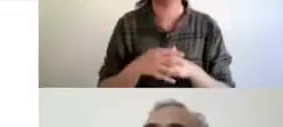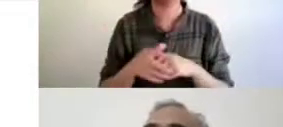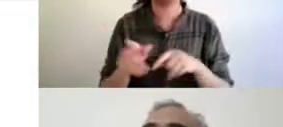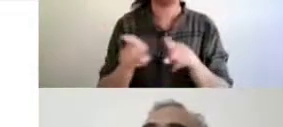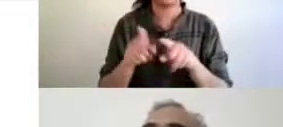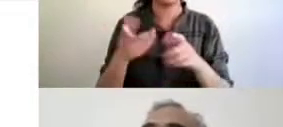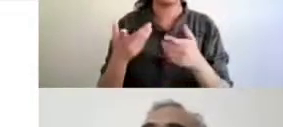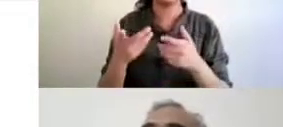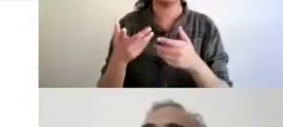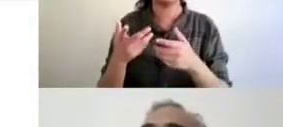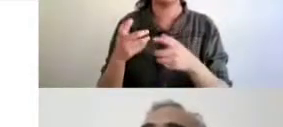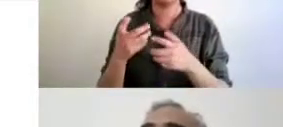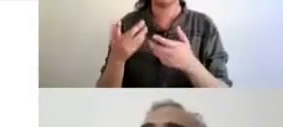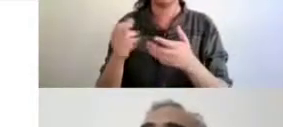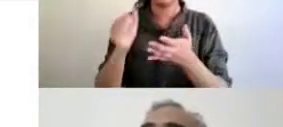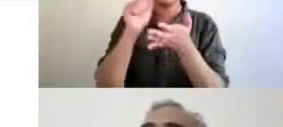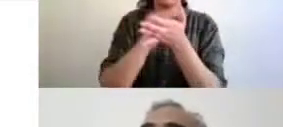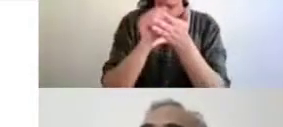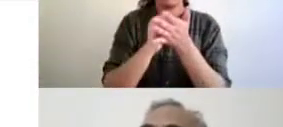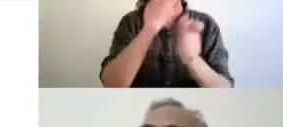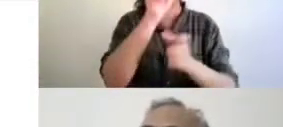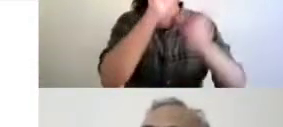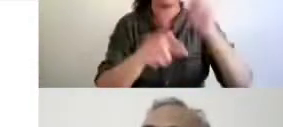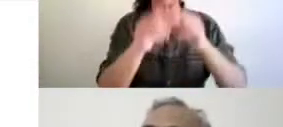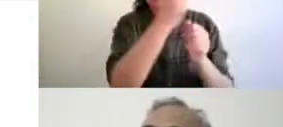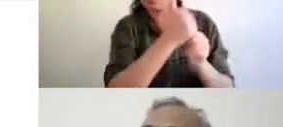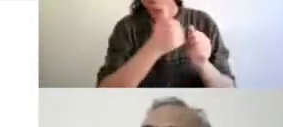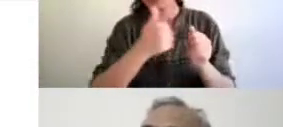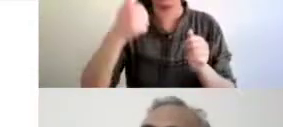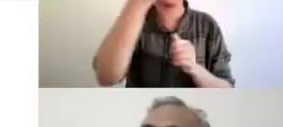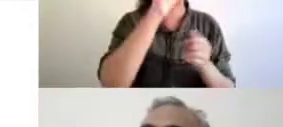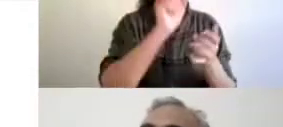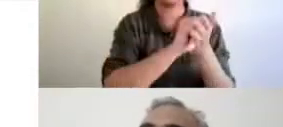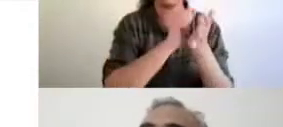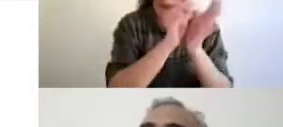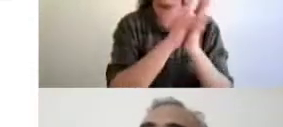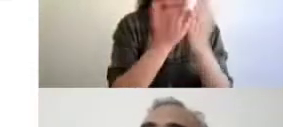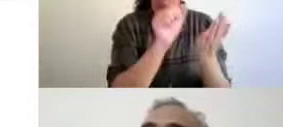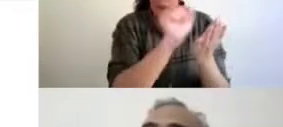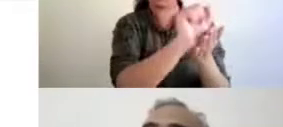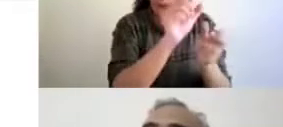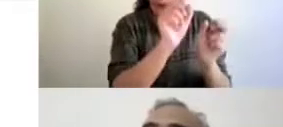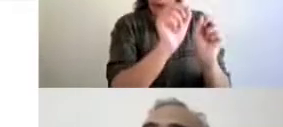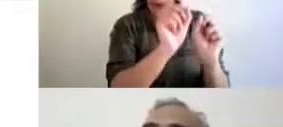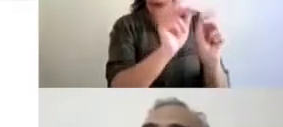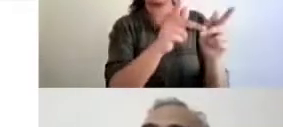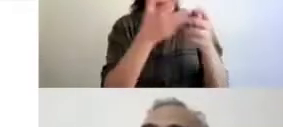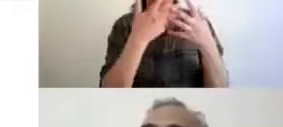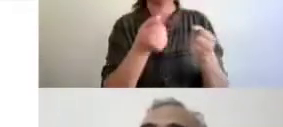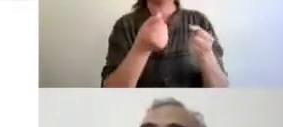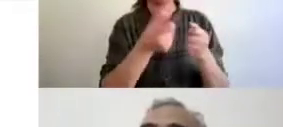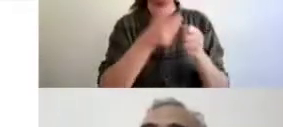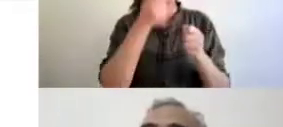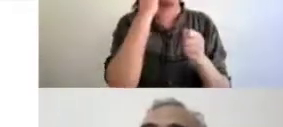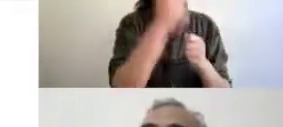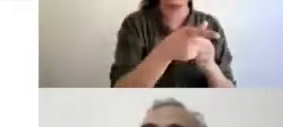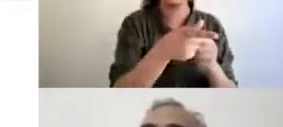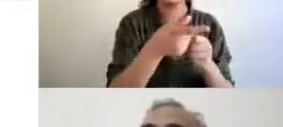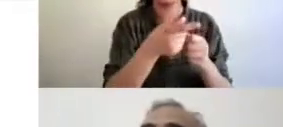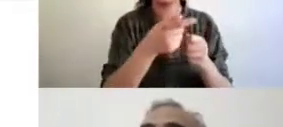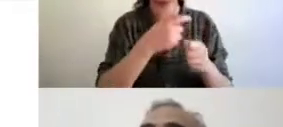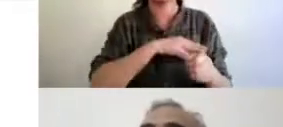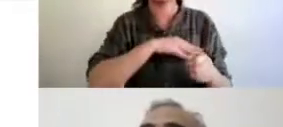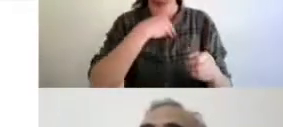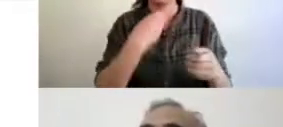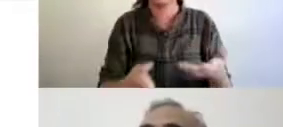interests of the copyright owner because it's fine that uh the persons with print disabilities are